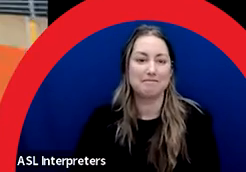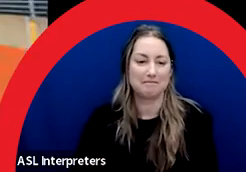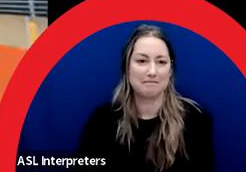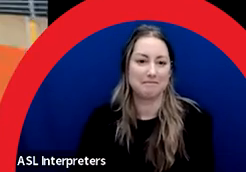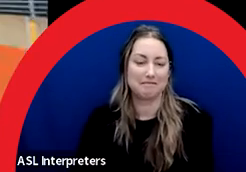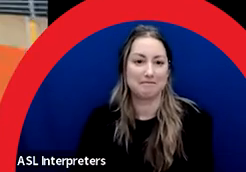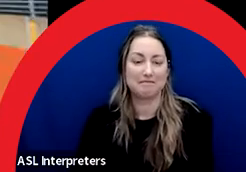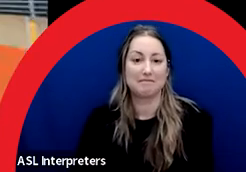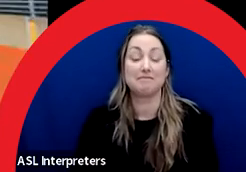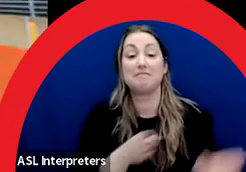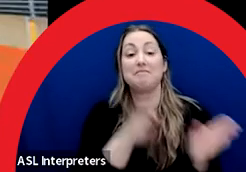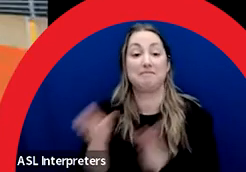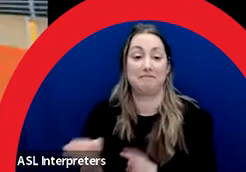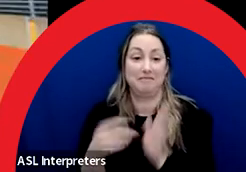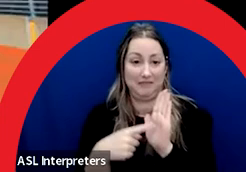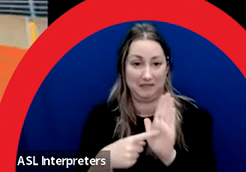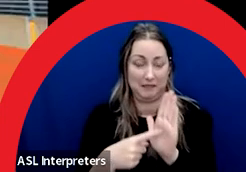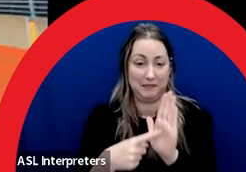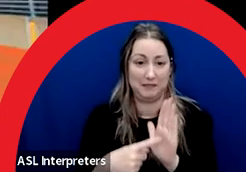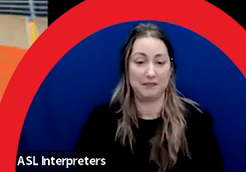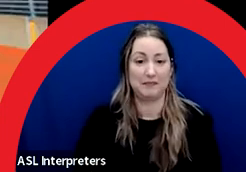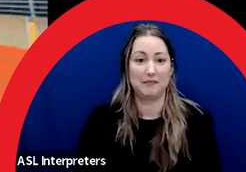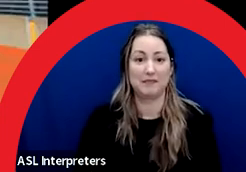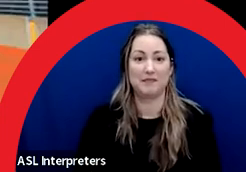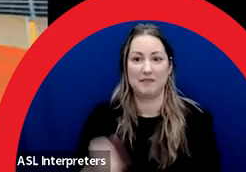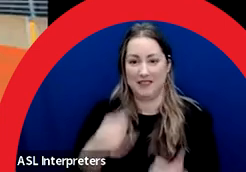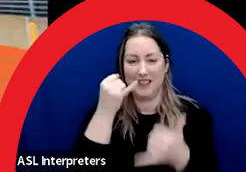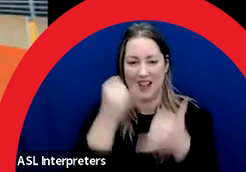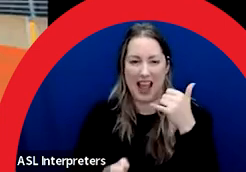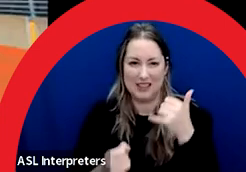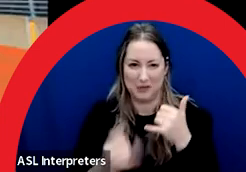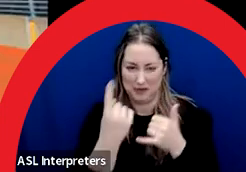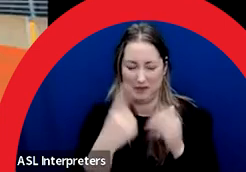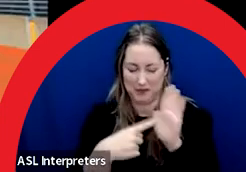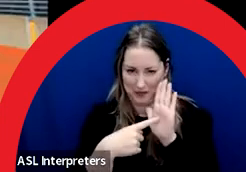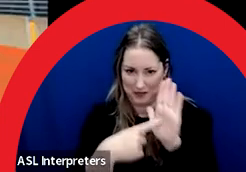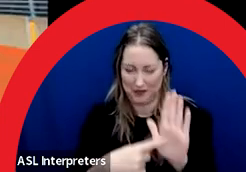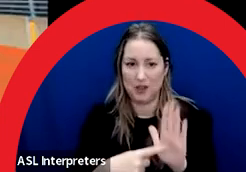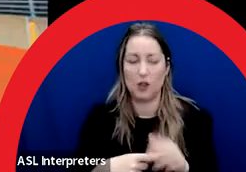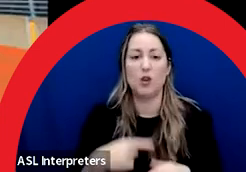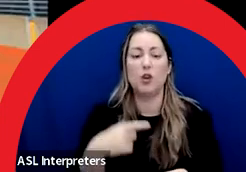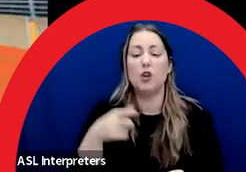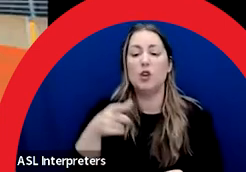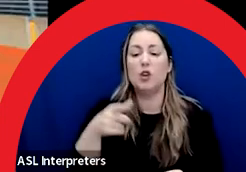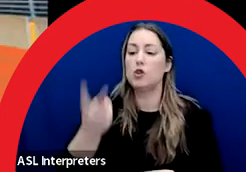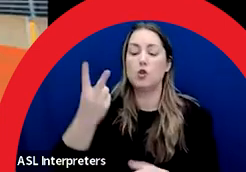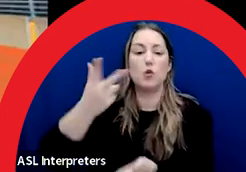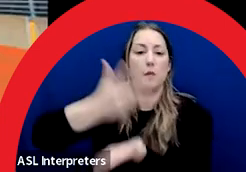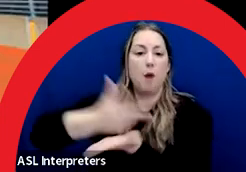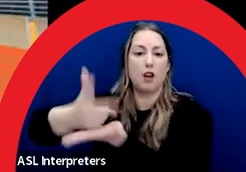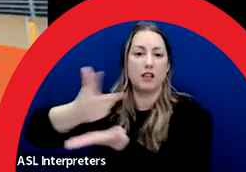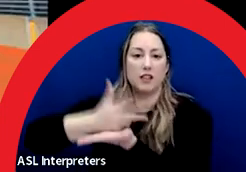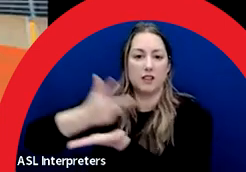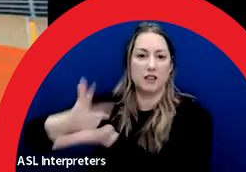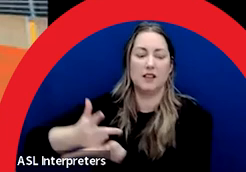Our next example is the final slide of examples. These are two parking lots in Calgary, which were launched in